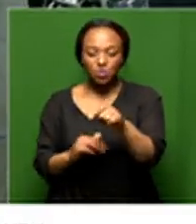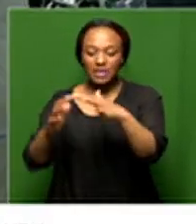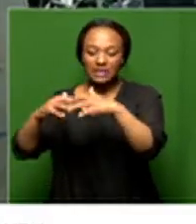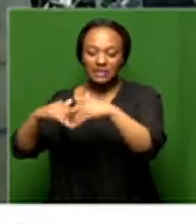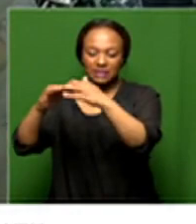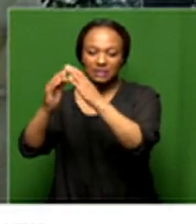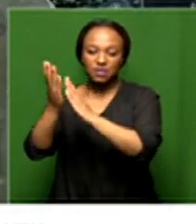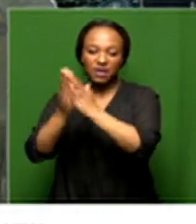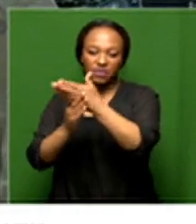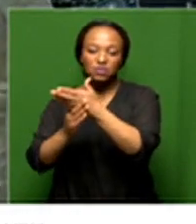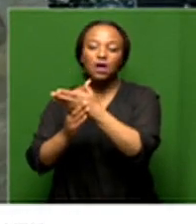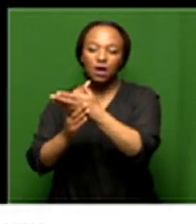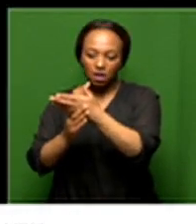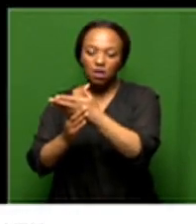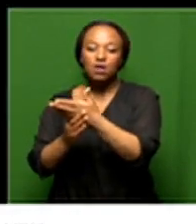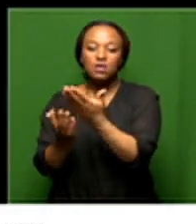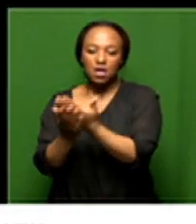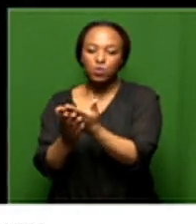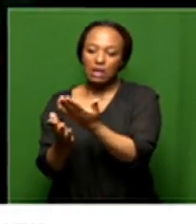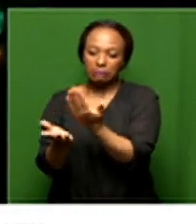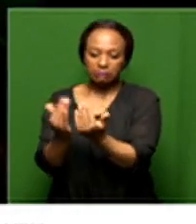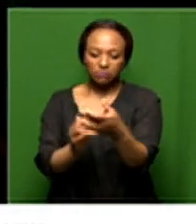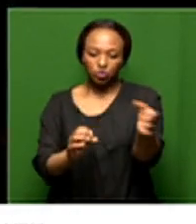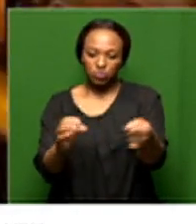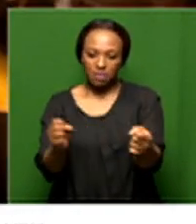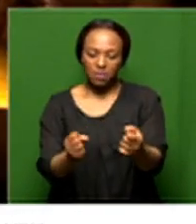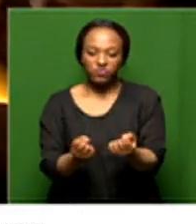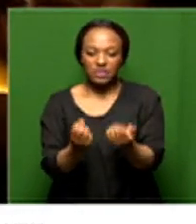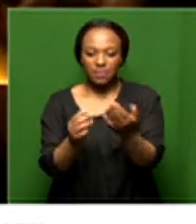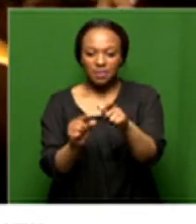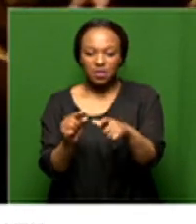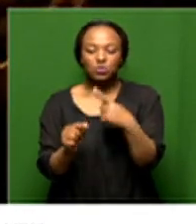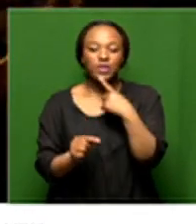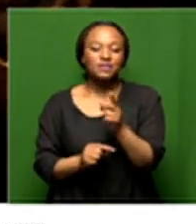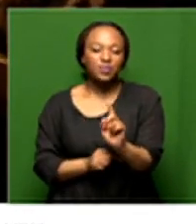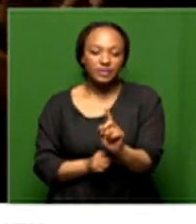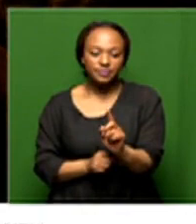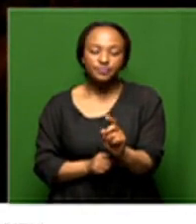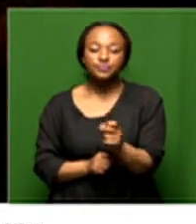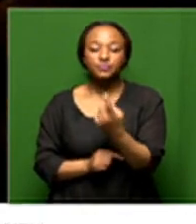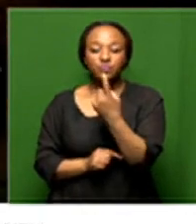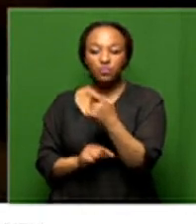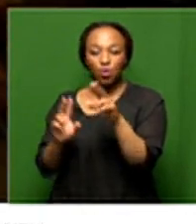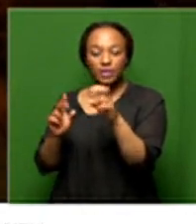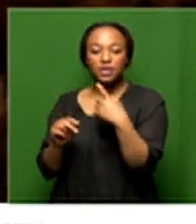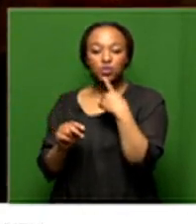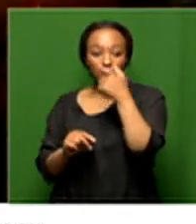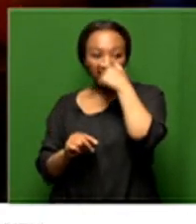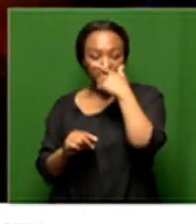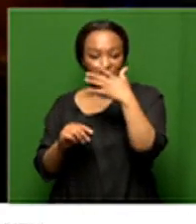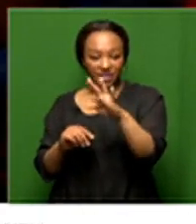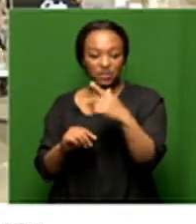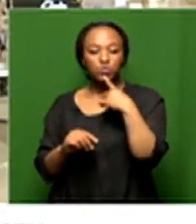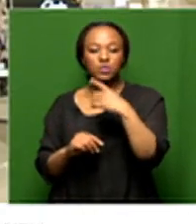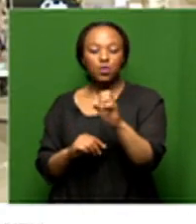interventions that allows you to attract that supply side so what are we saying so one of the issues that the president has raised is that